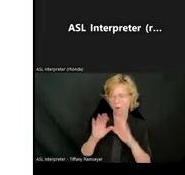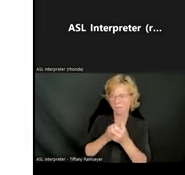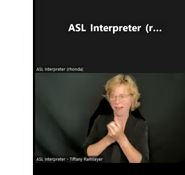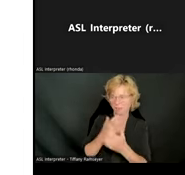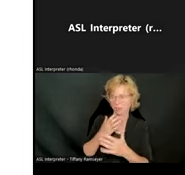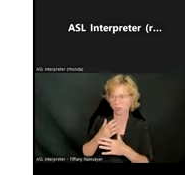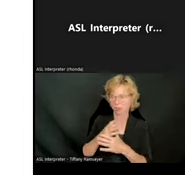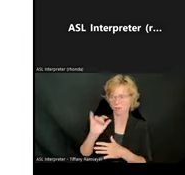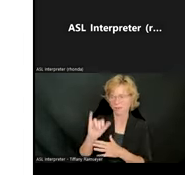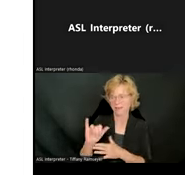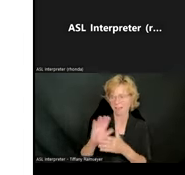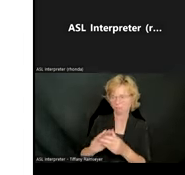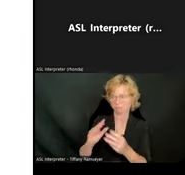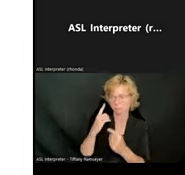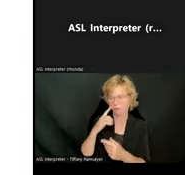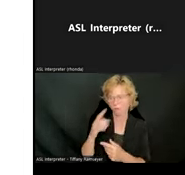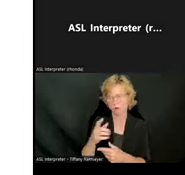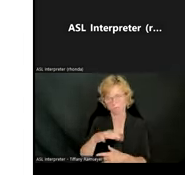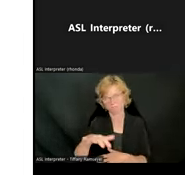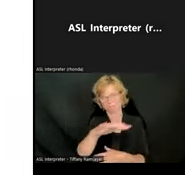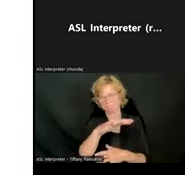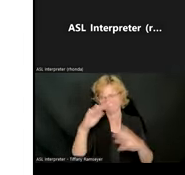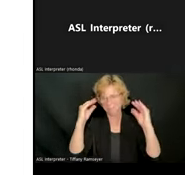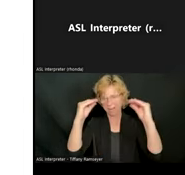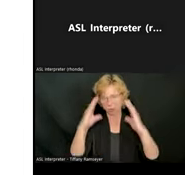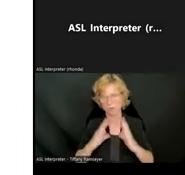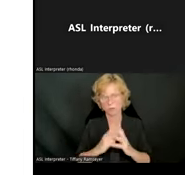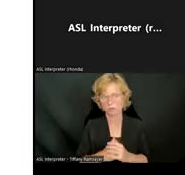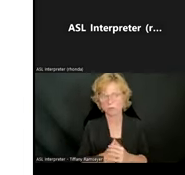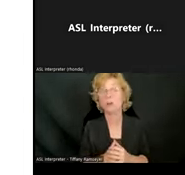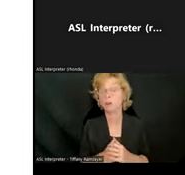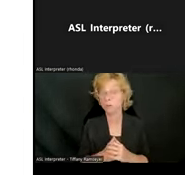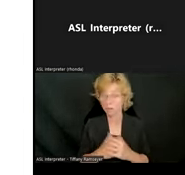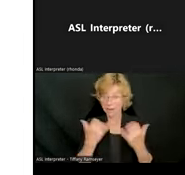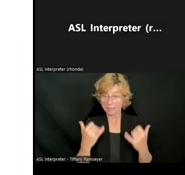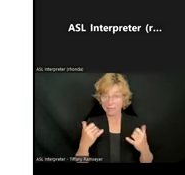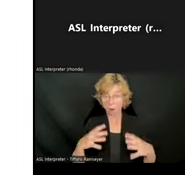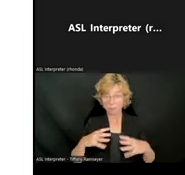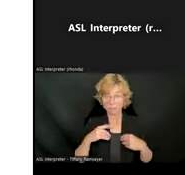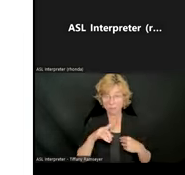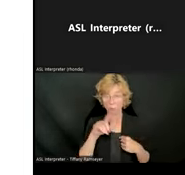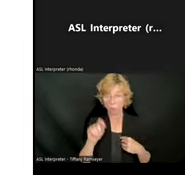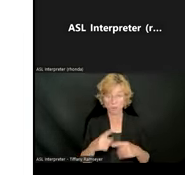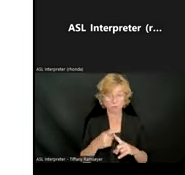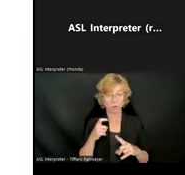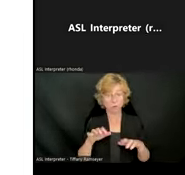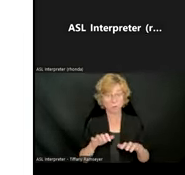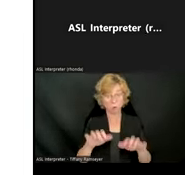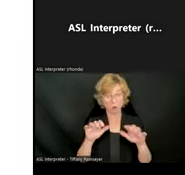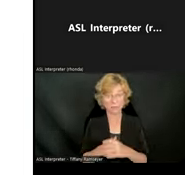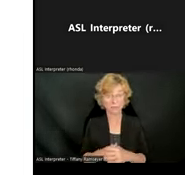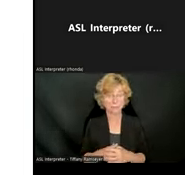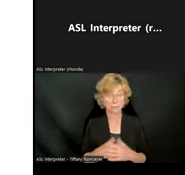for other educators. And so we are going to take some questions from the audience, so please